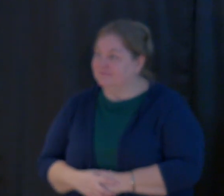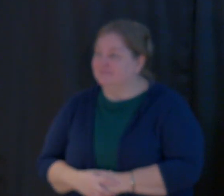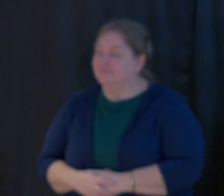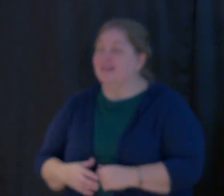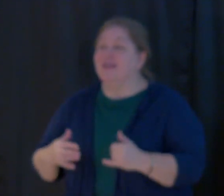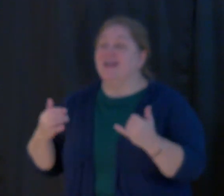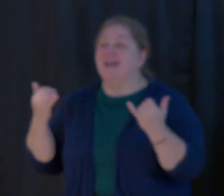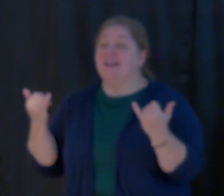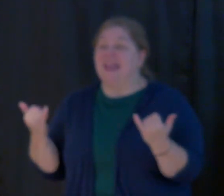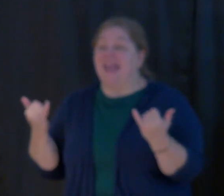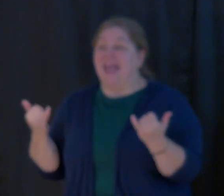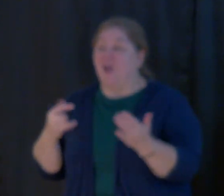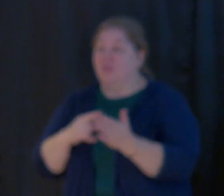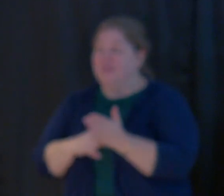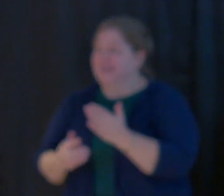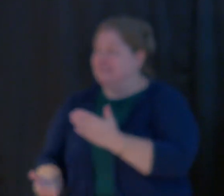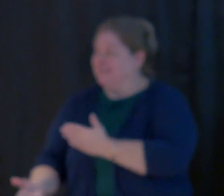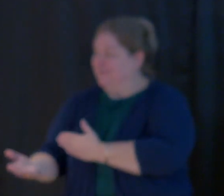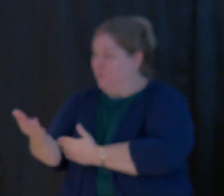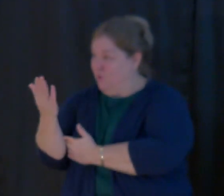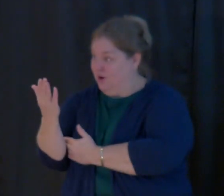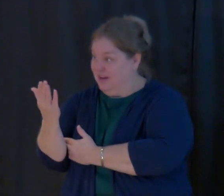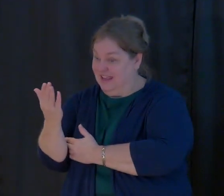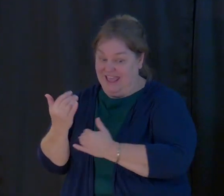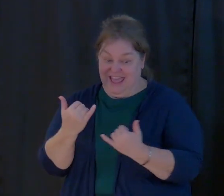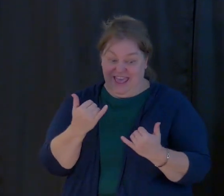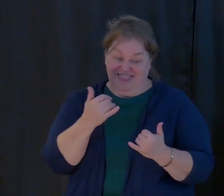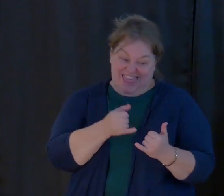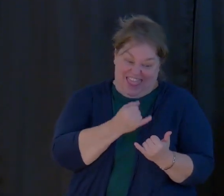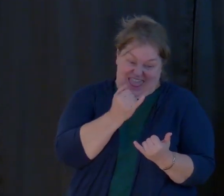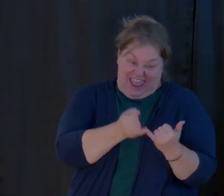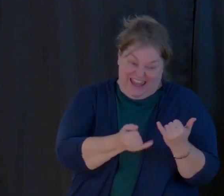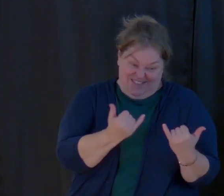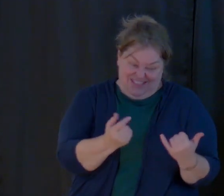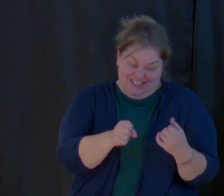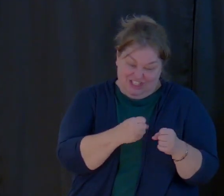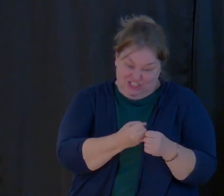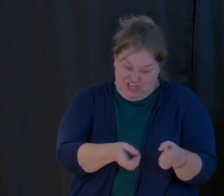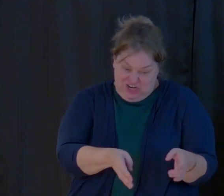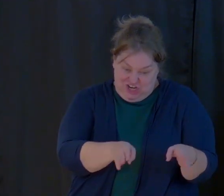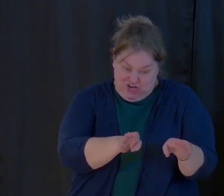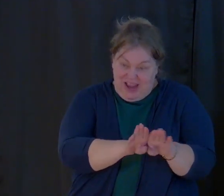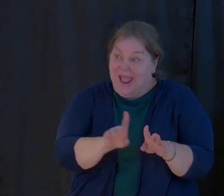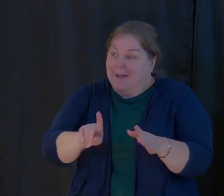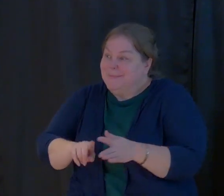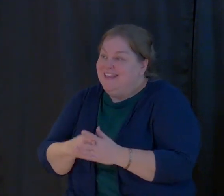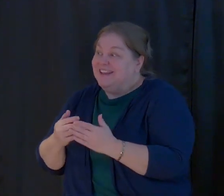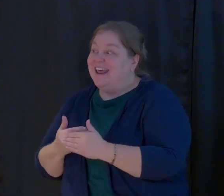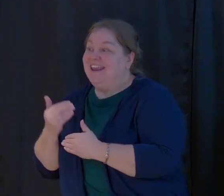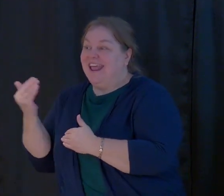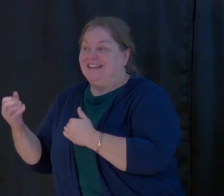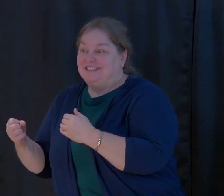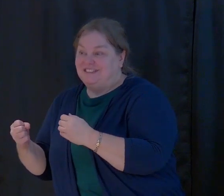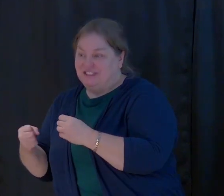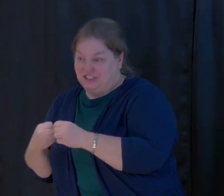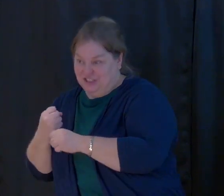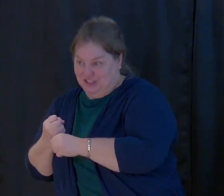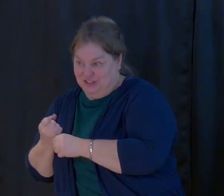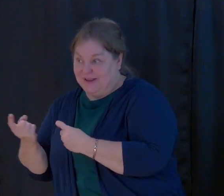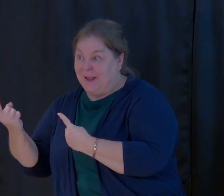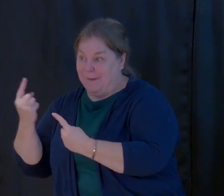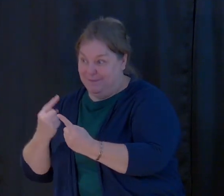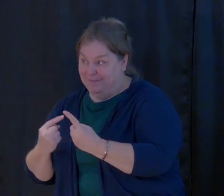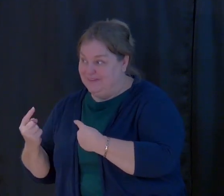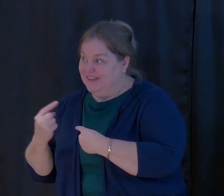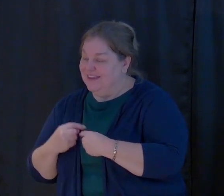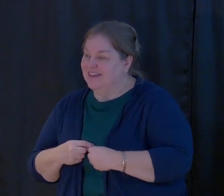start, end this year and begin the next, I ask the question, and if you